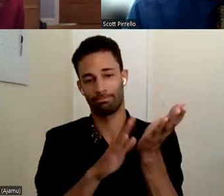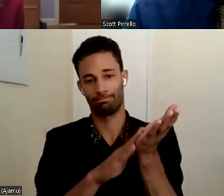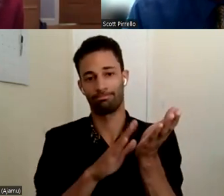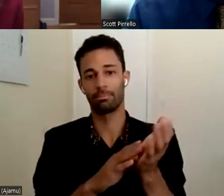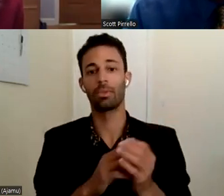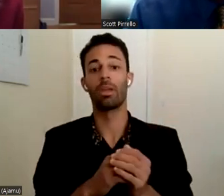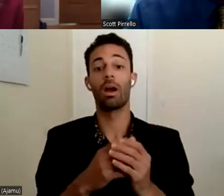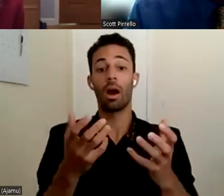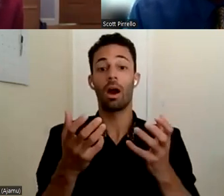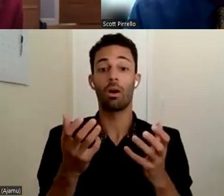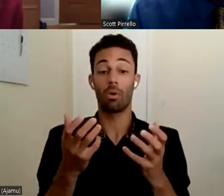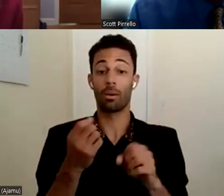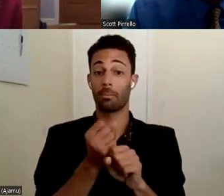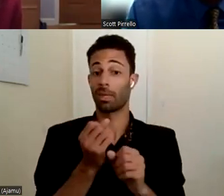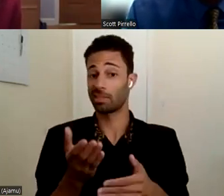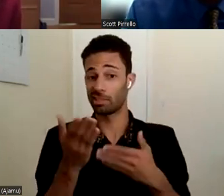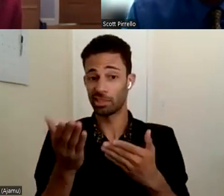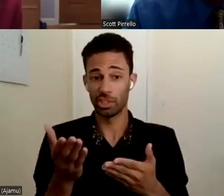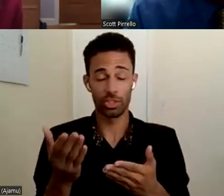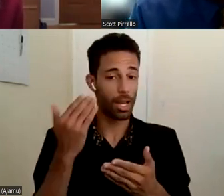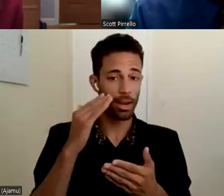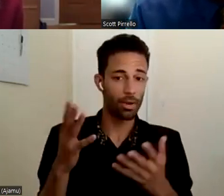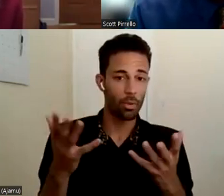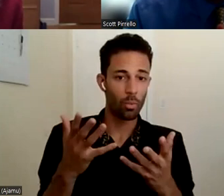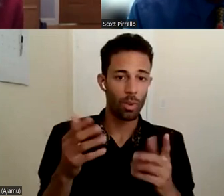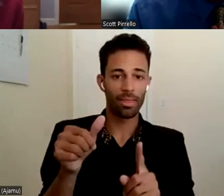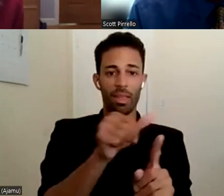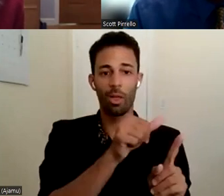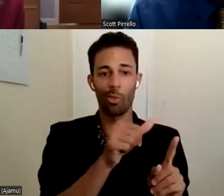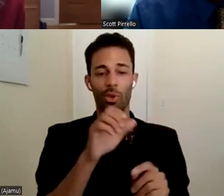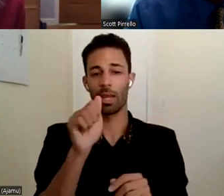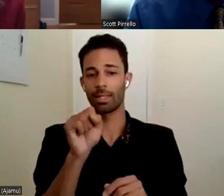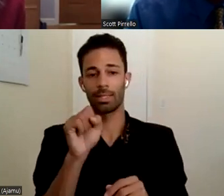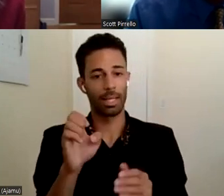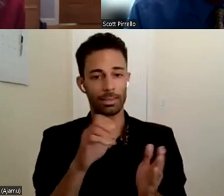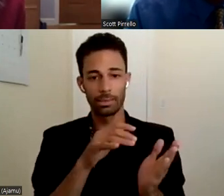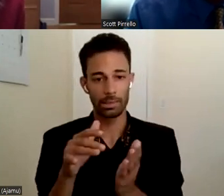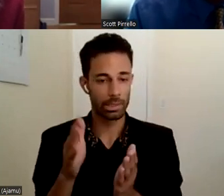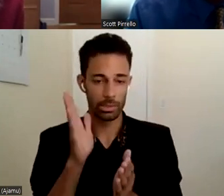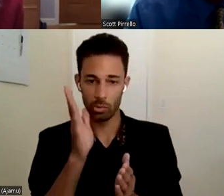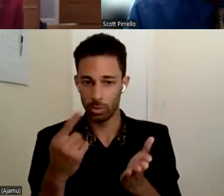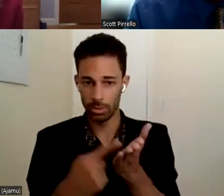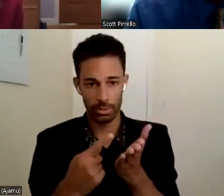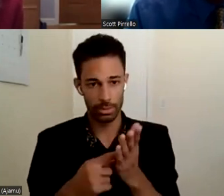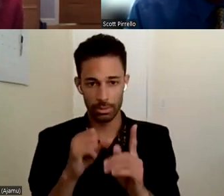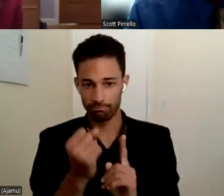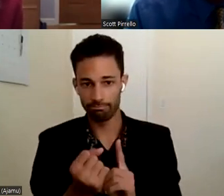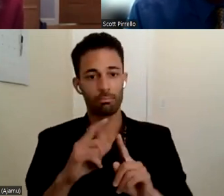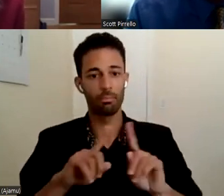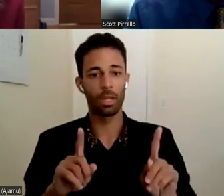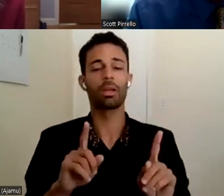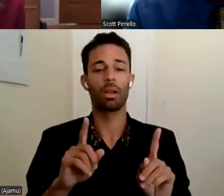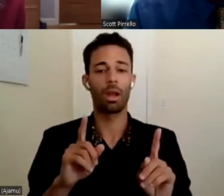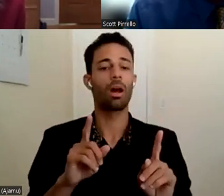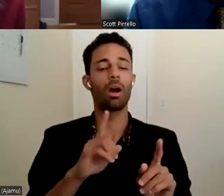suggestion and, and I don't know what the rest of the other case studies will end up talking about, but I, I would really